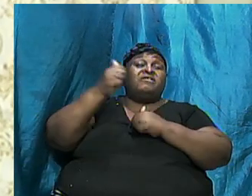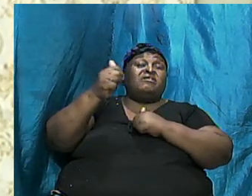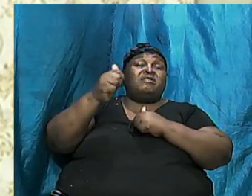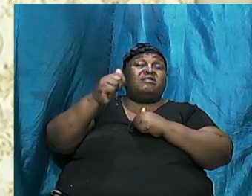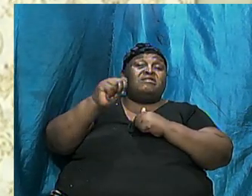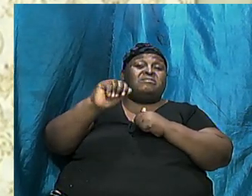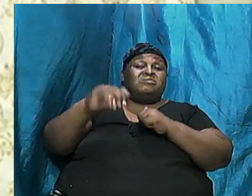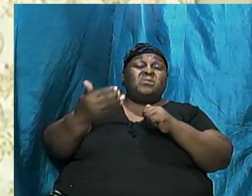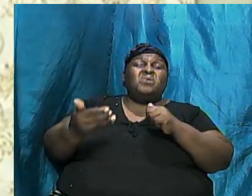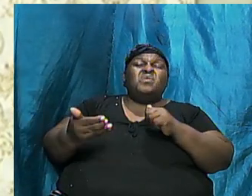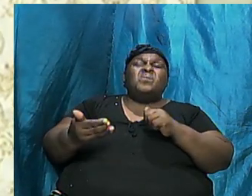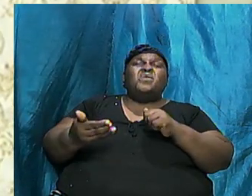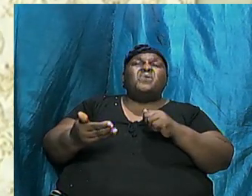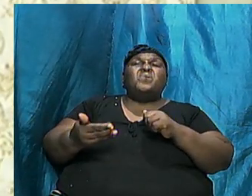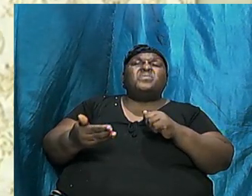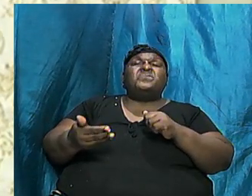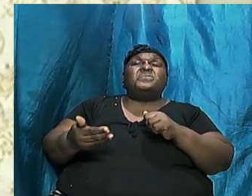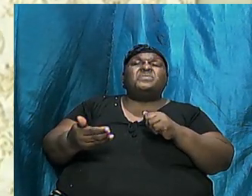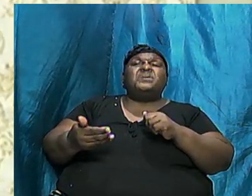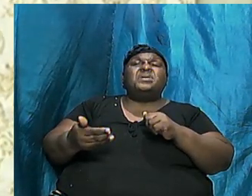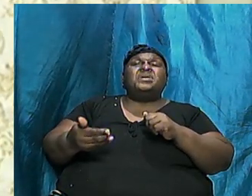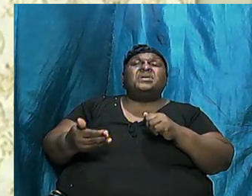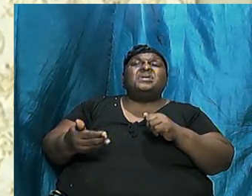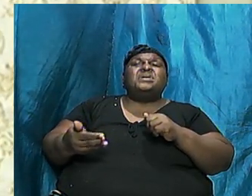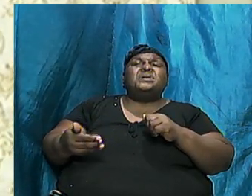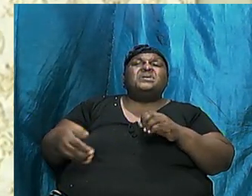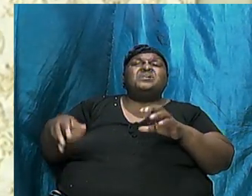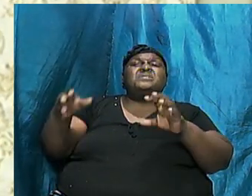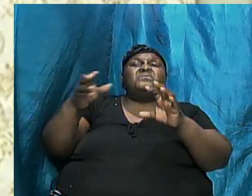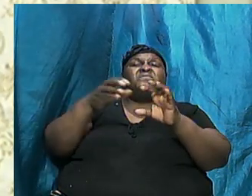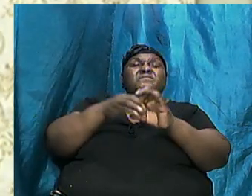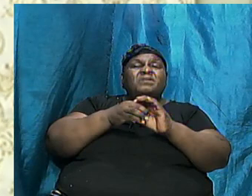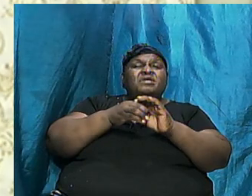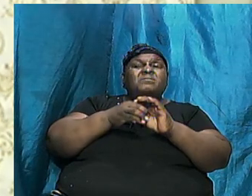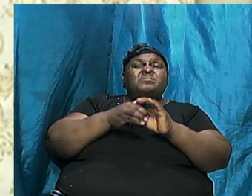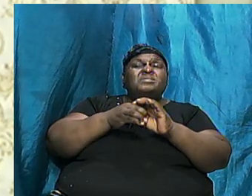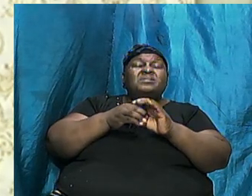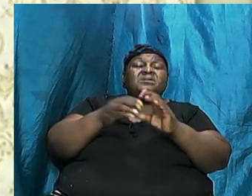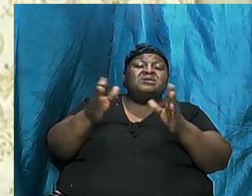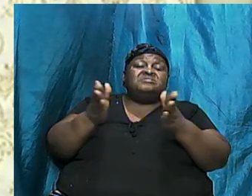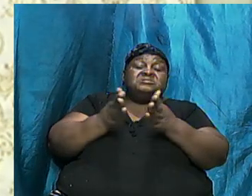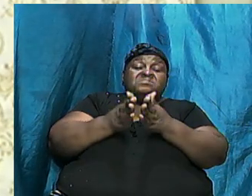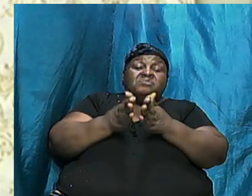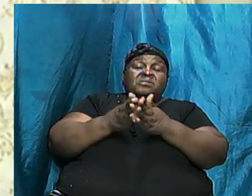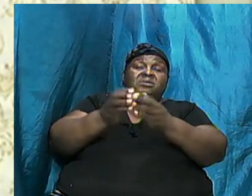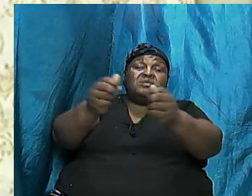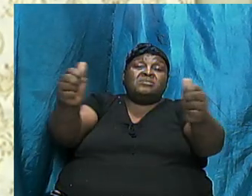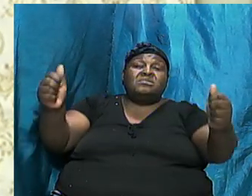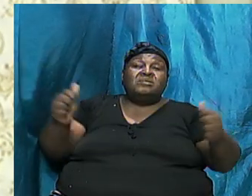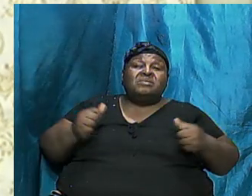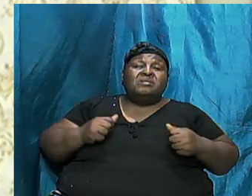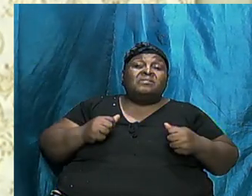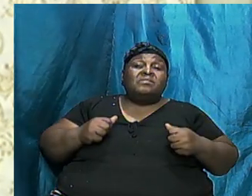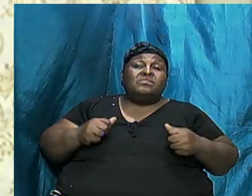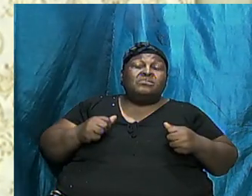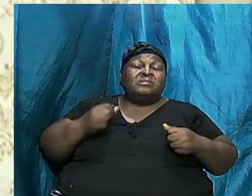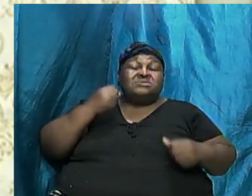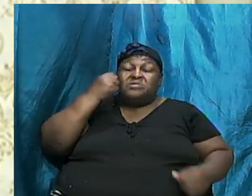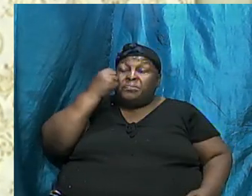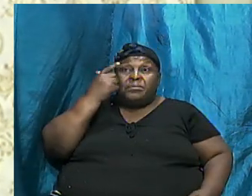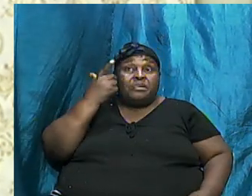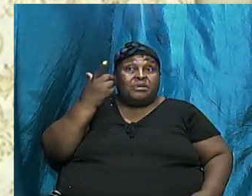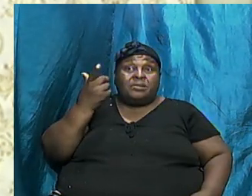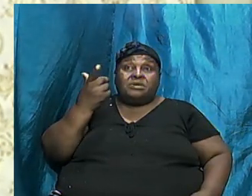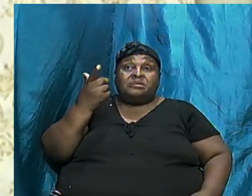How They Overlapped And Who Would Have Known Who In That Small Arena And We Would Be Surprised To